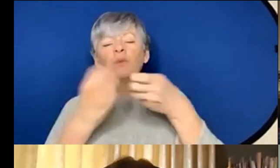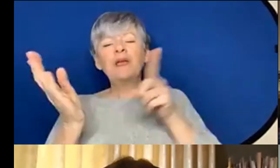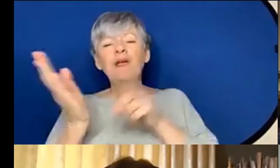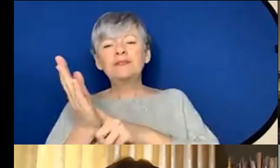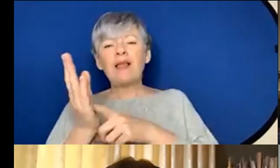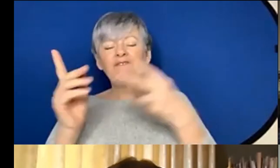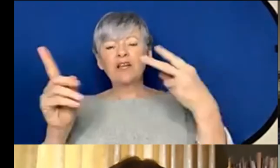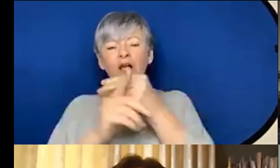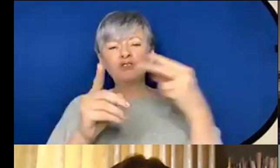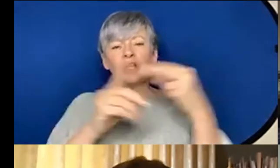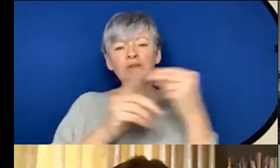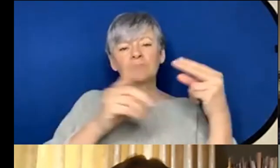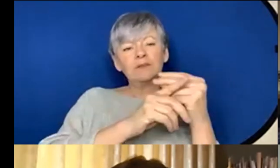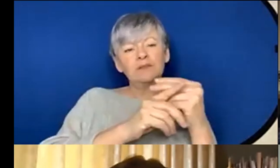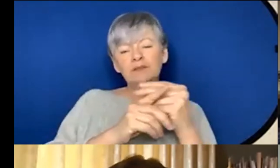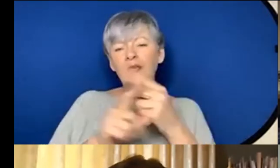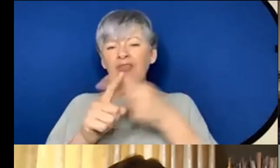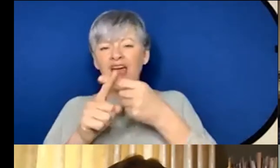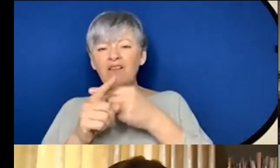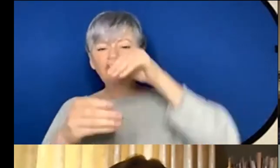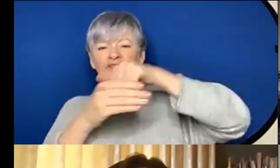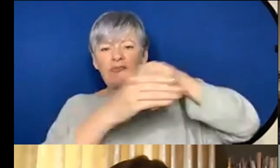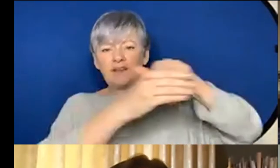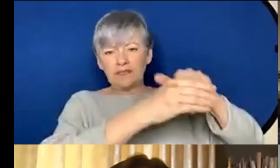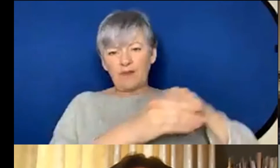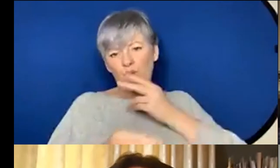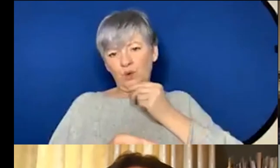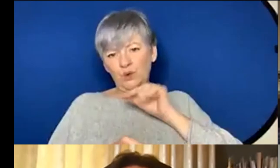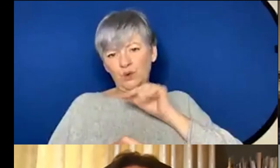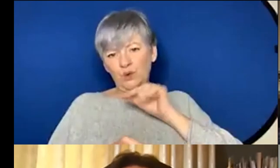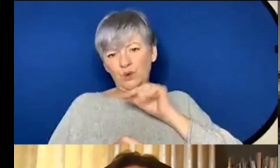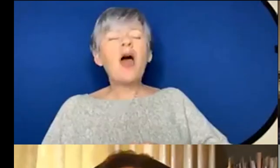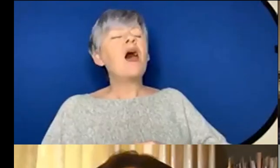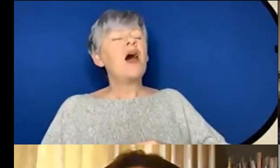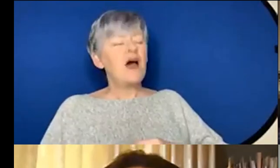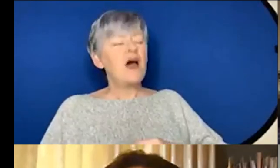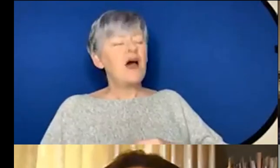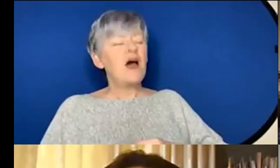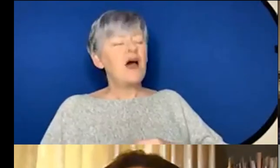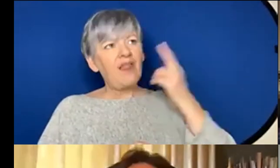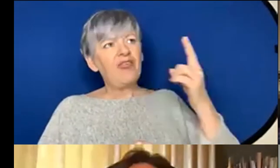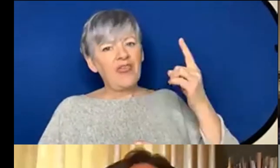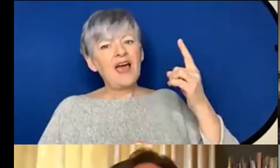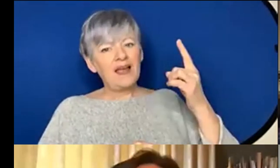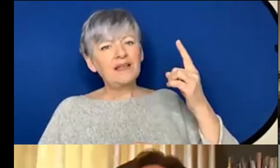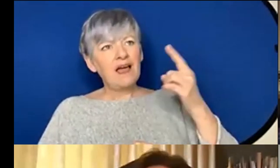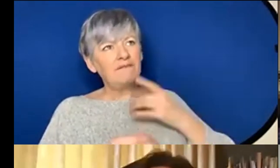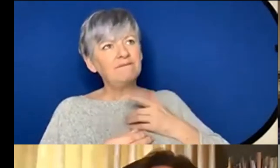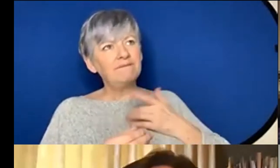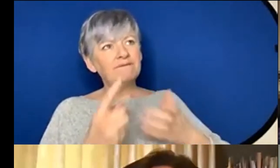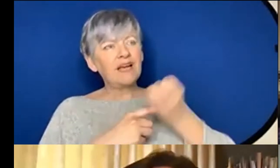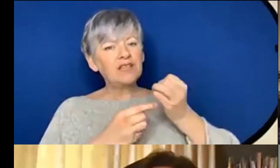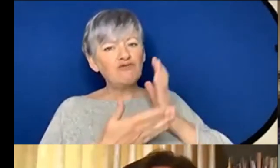English hedges and filler that you know we're so used to great I think I think it's it's I find that really interesting